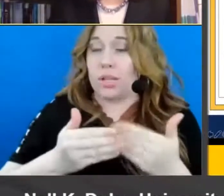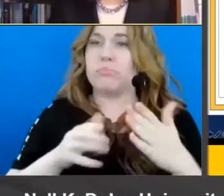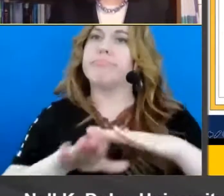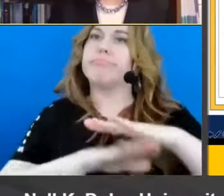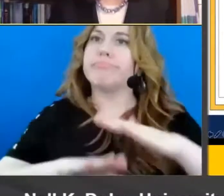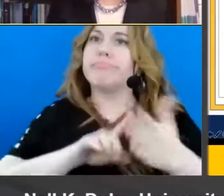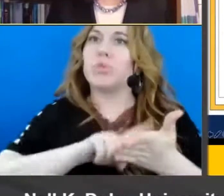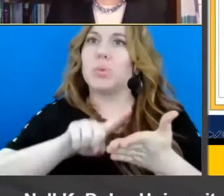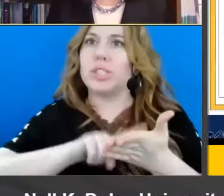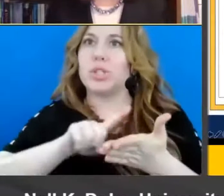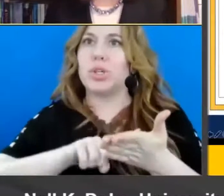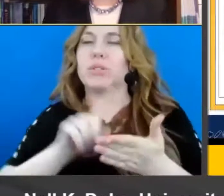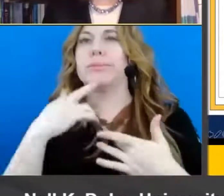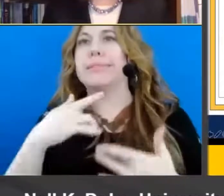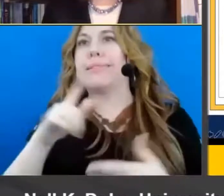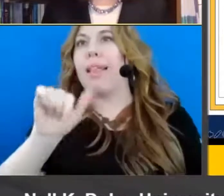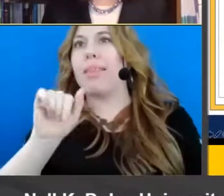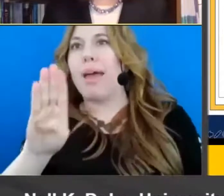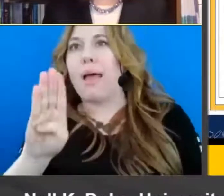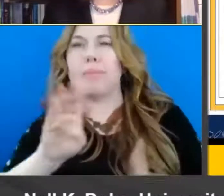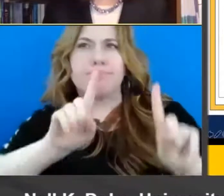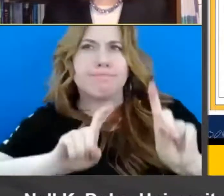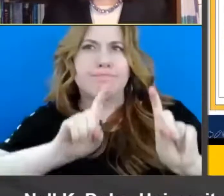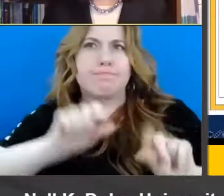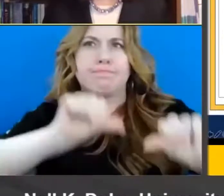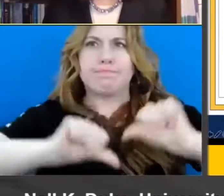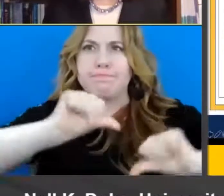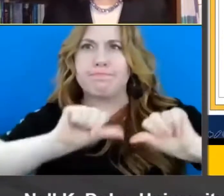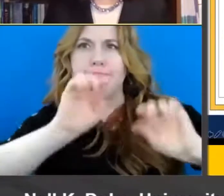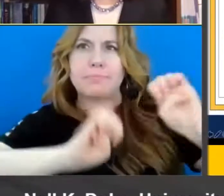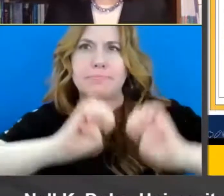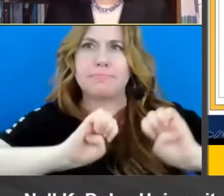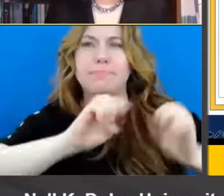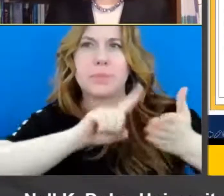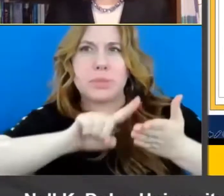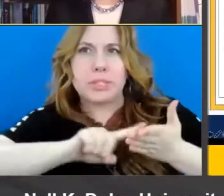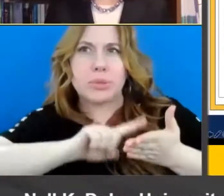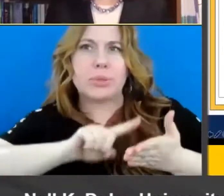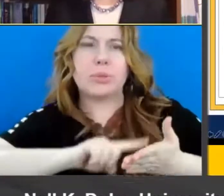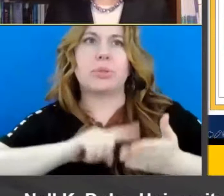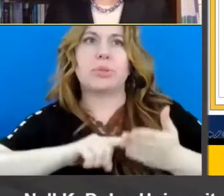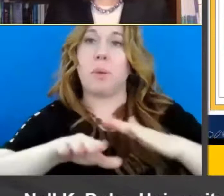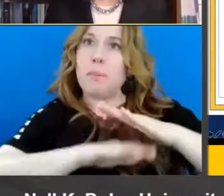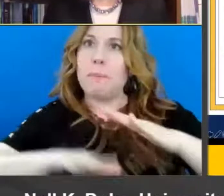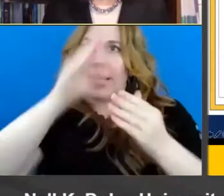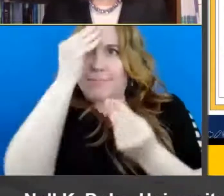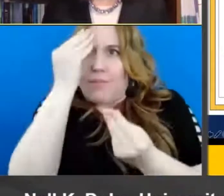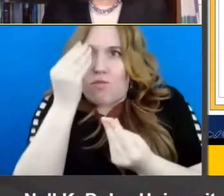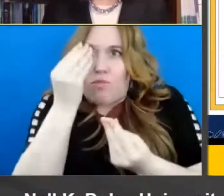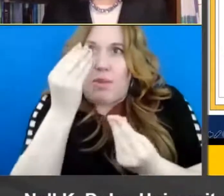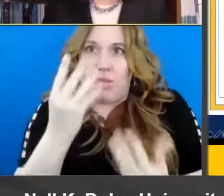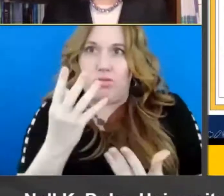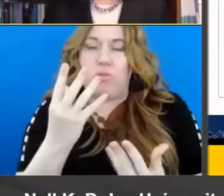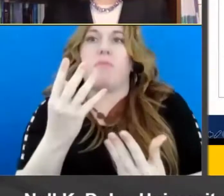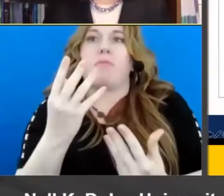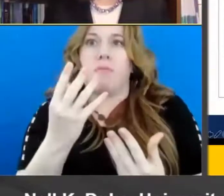that typically happens in a lab. And it's research that really provides the basic information that's needed to be able